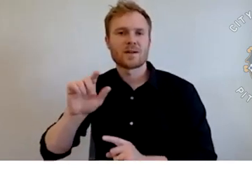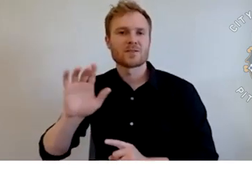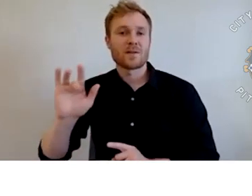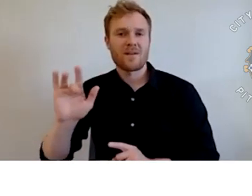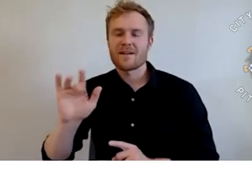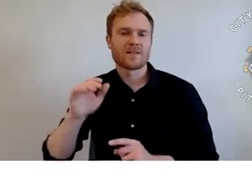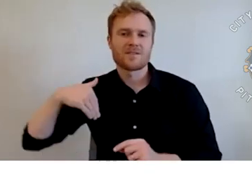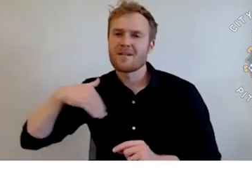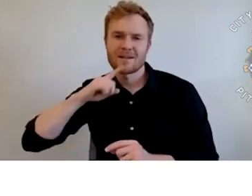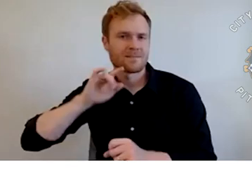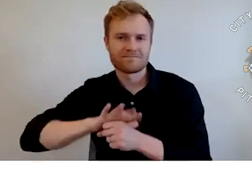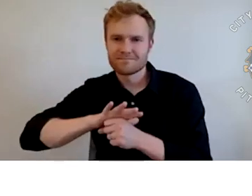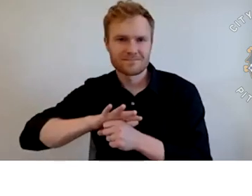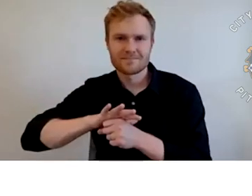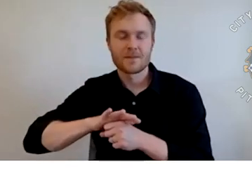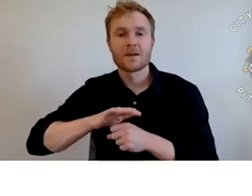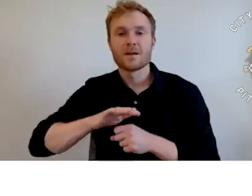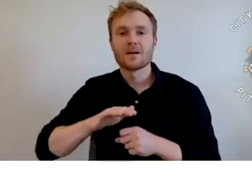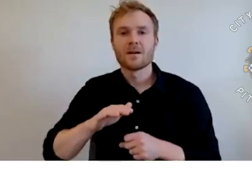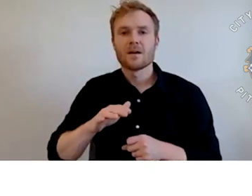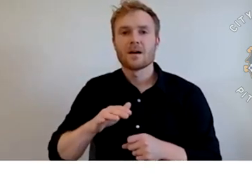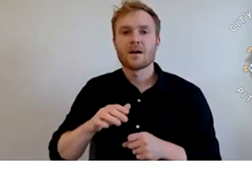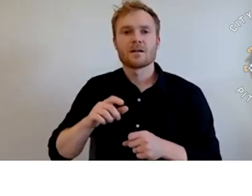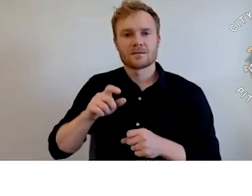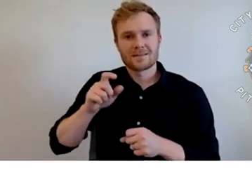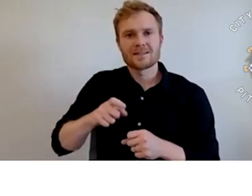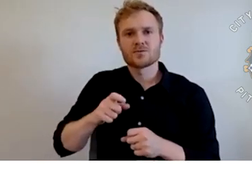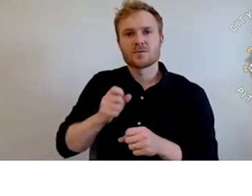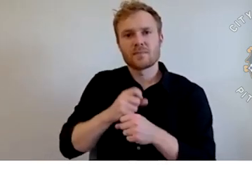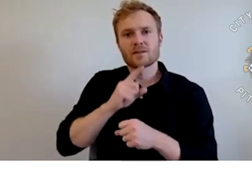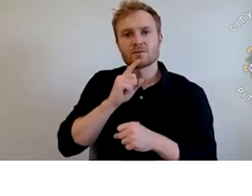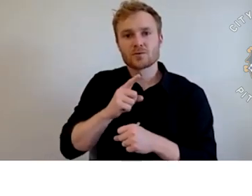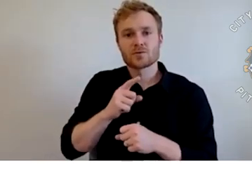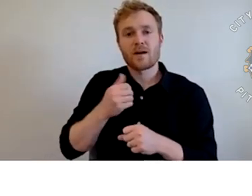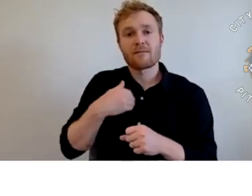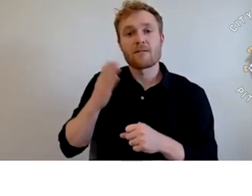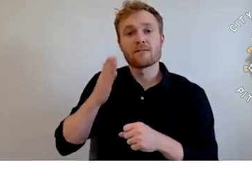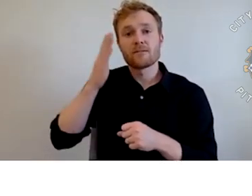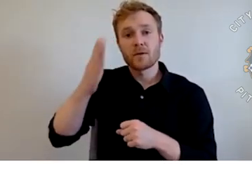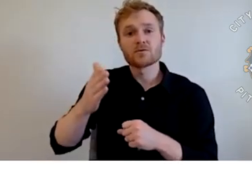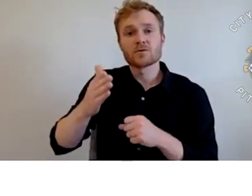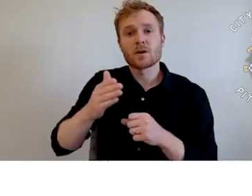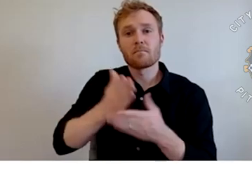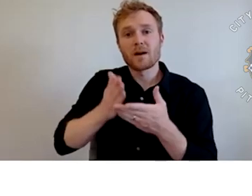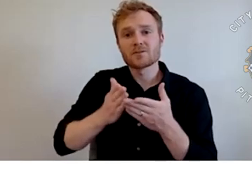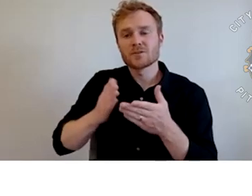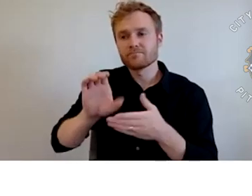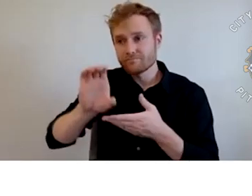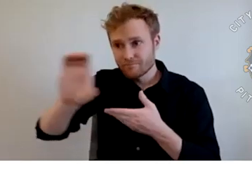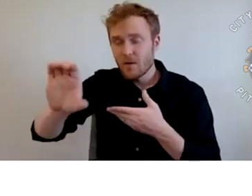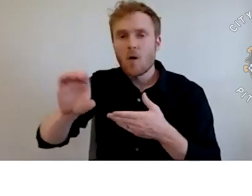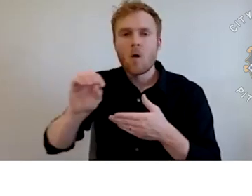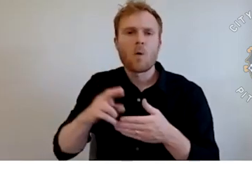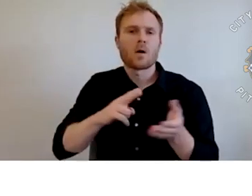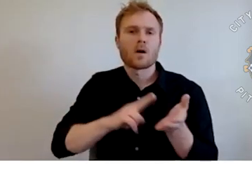either through a future year capital budget allocation or through a contract. And both of those things go in front of council for their